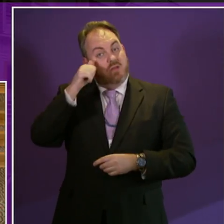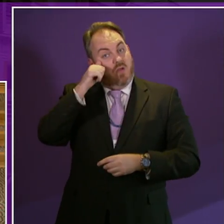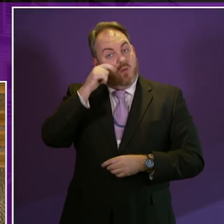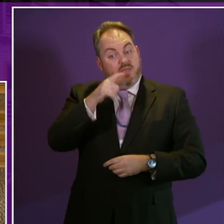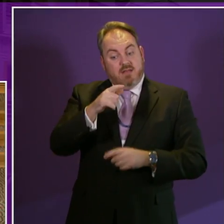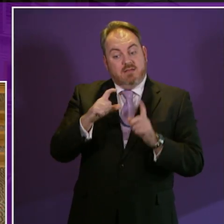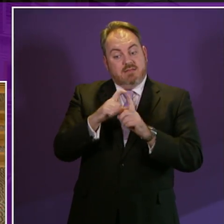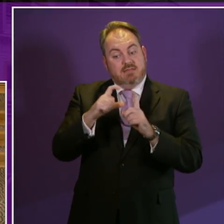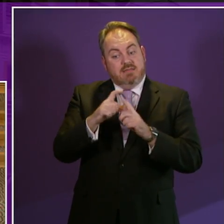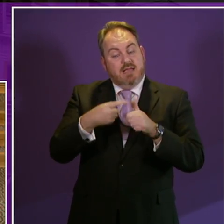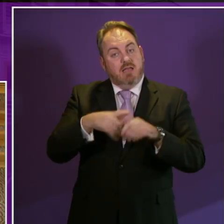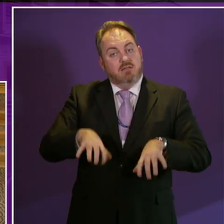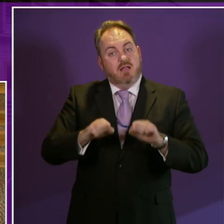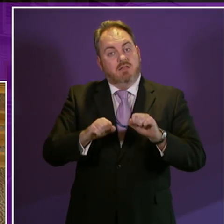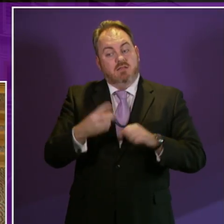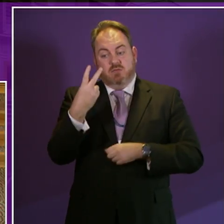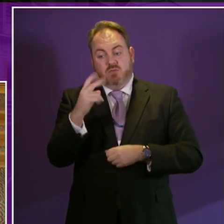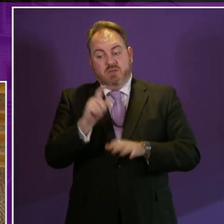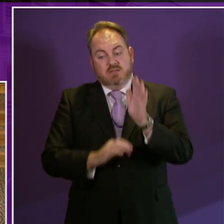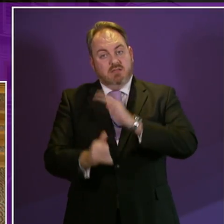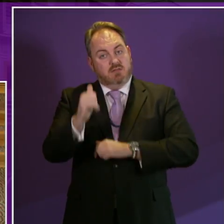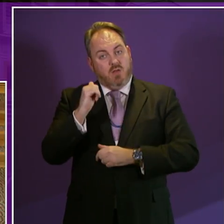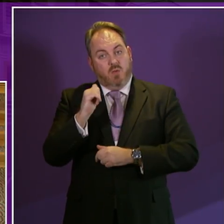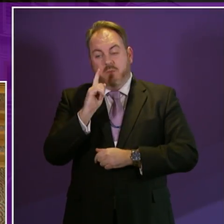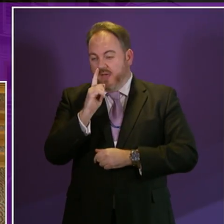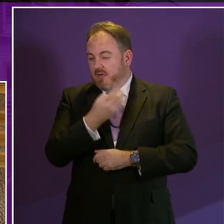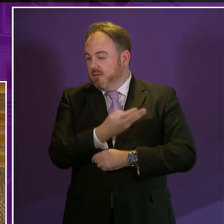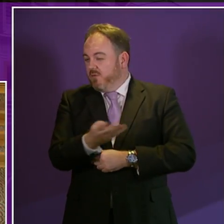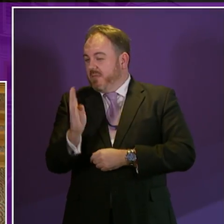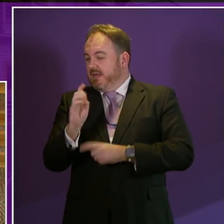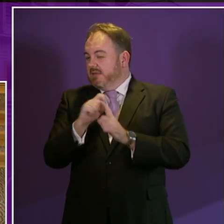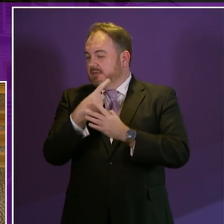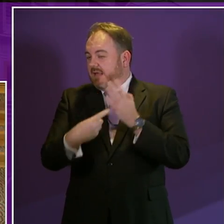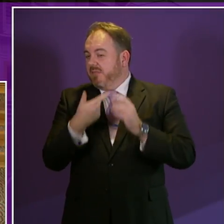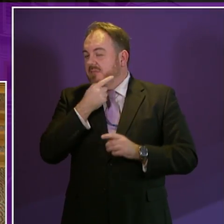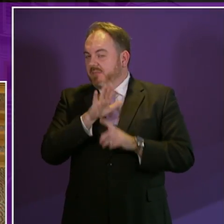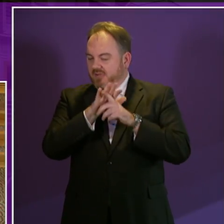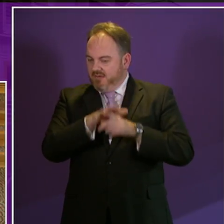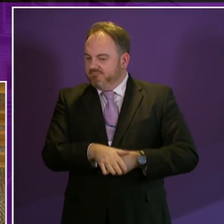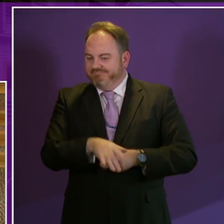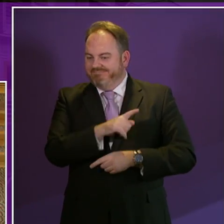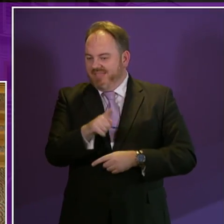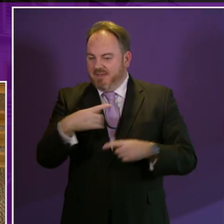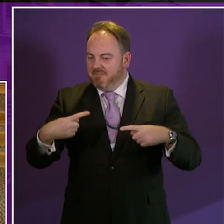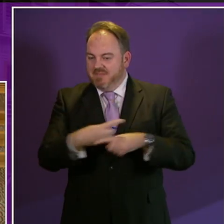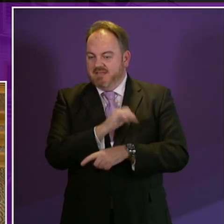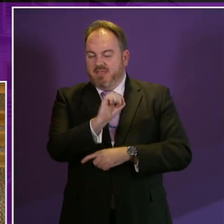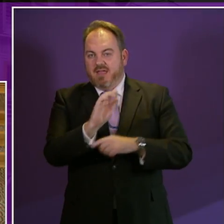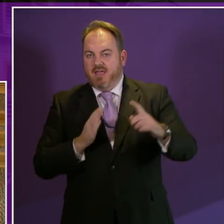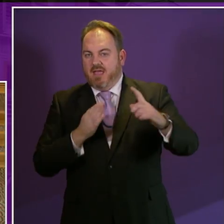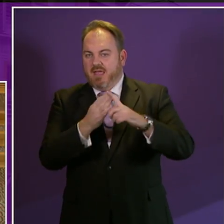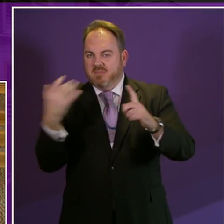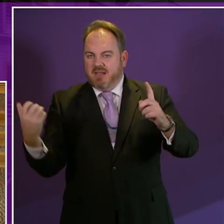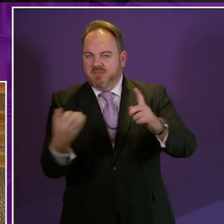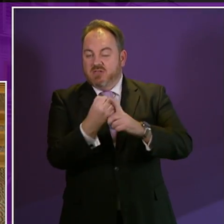disabled people, too many, their ambitions, their dreams and their promise is denied to them because of the barriers in their way.